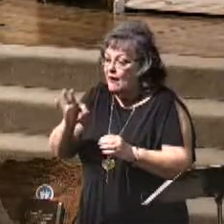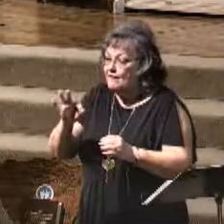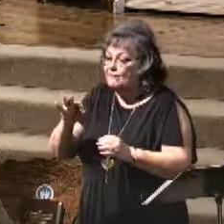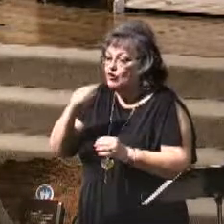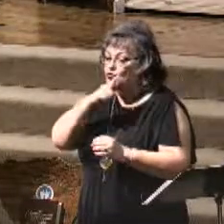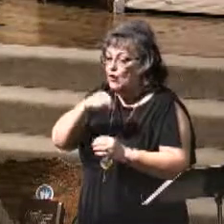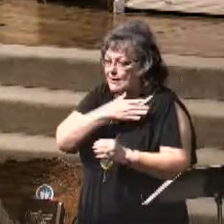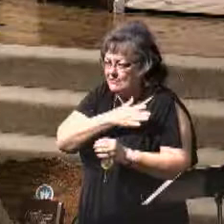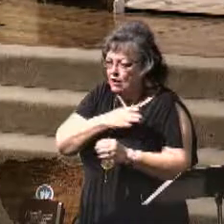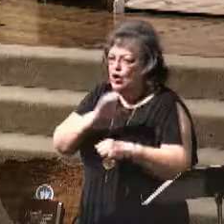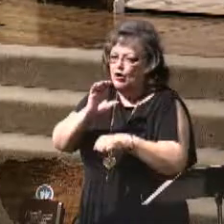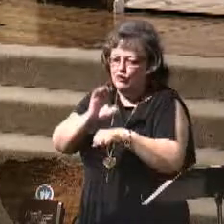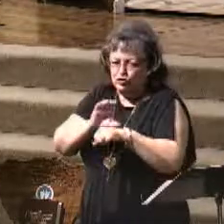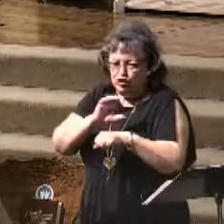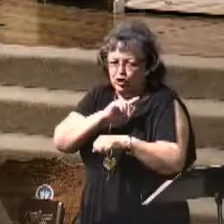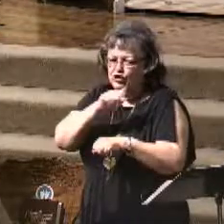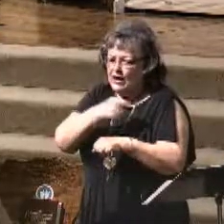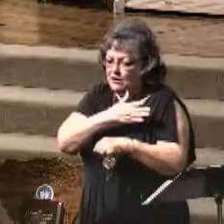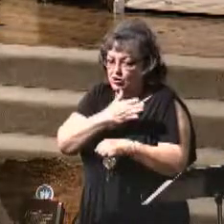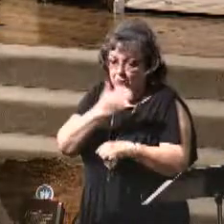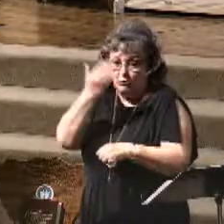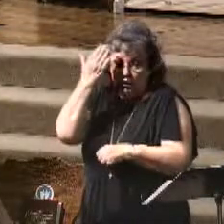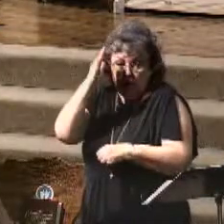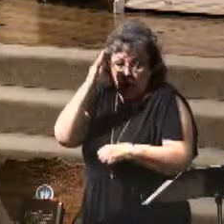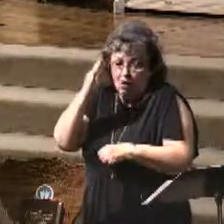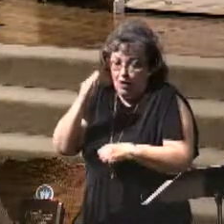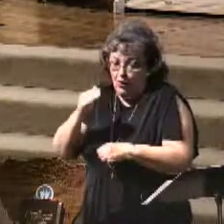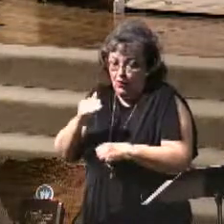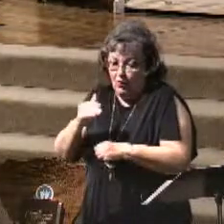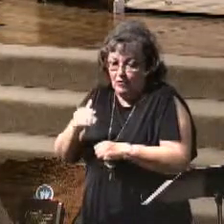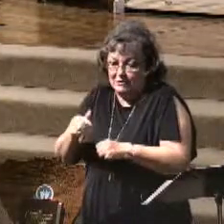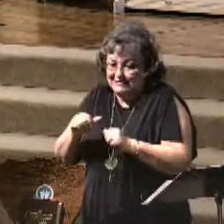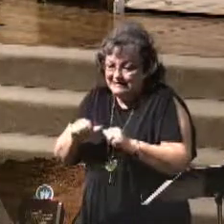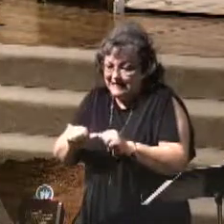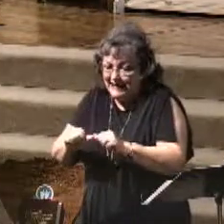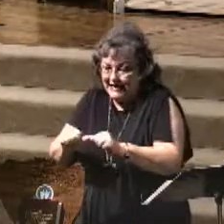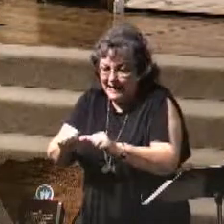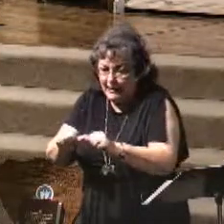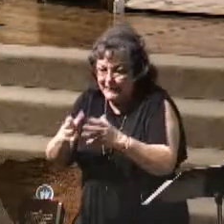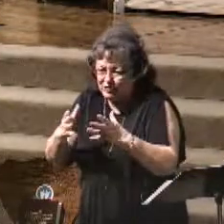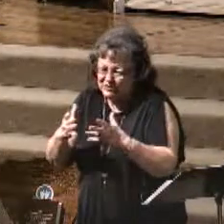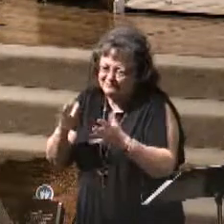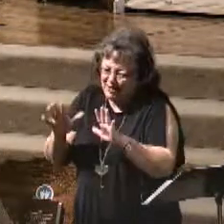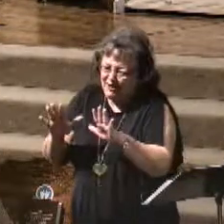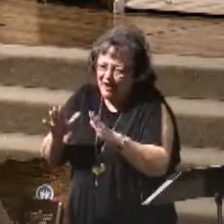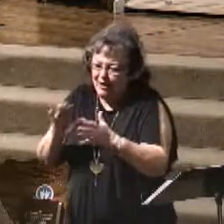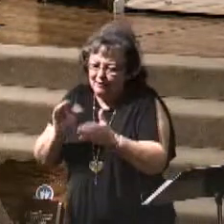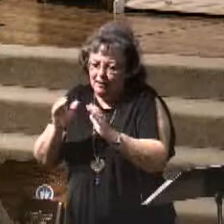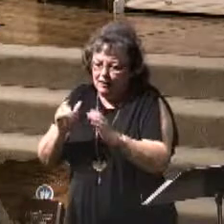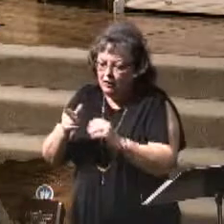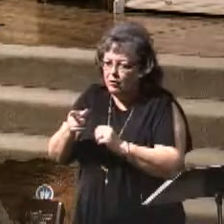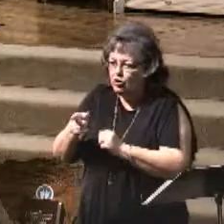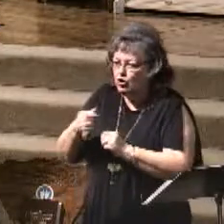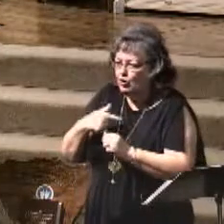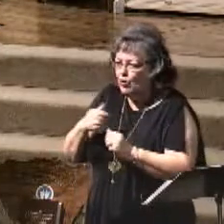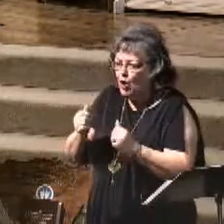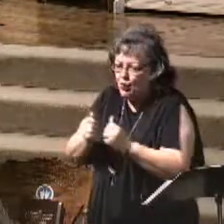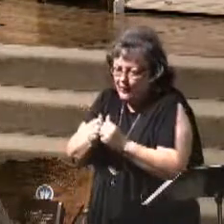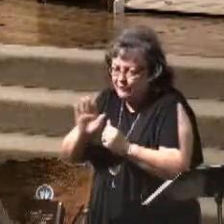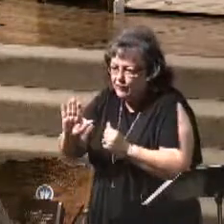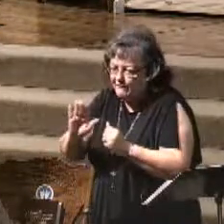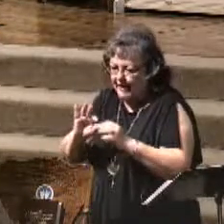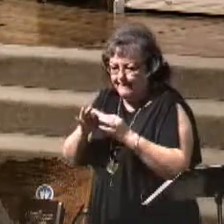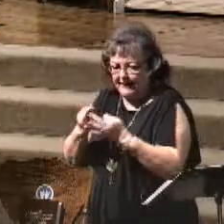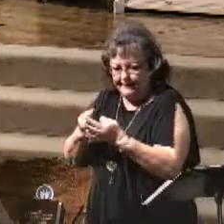age, and we don't know how long it will last. But it's kind of like whenever you are with family,